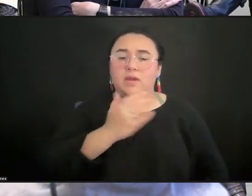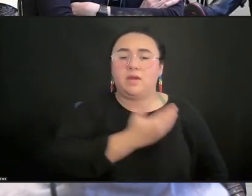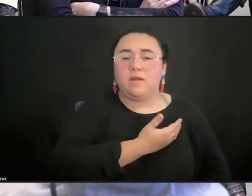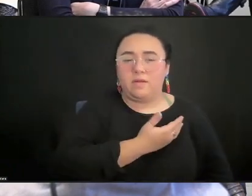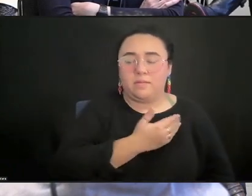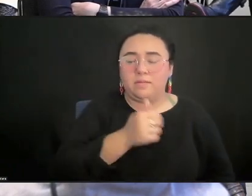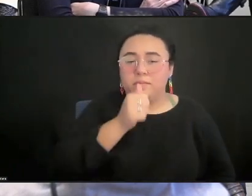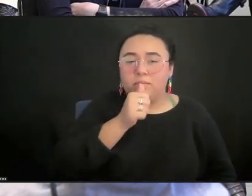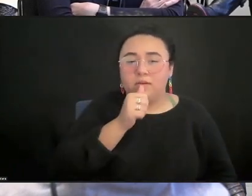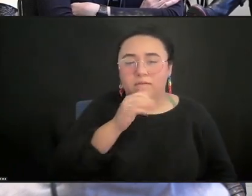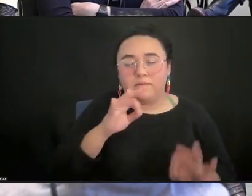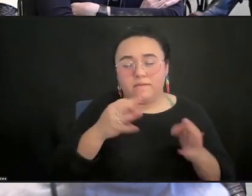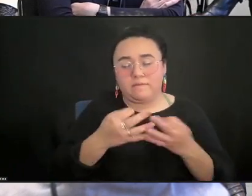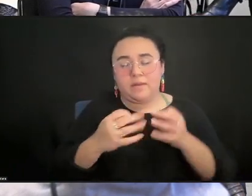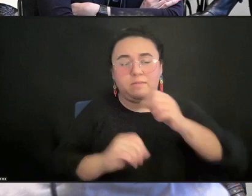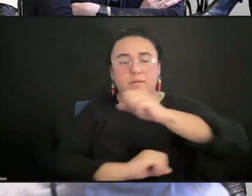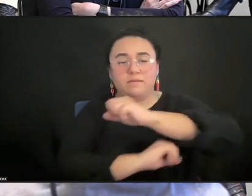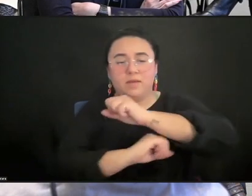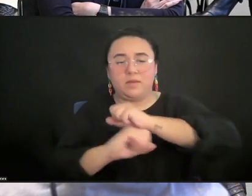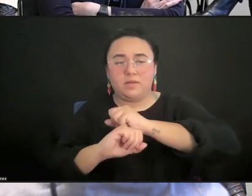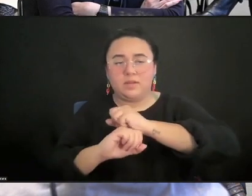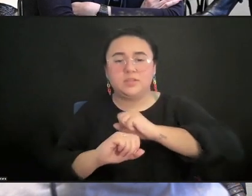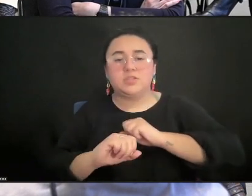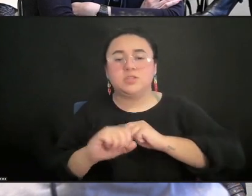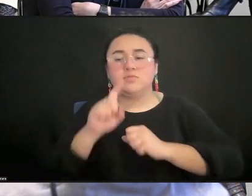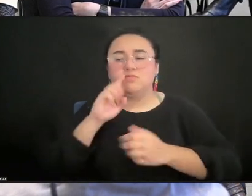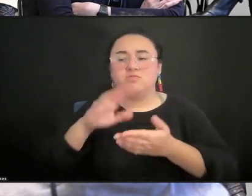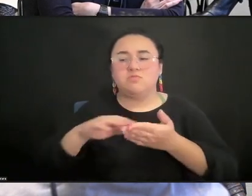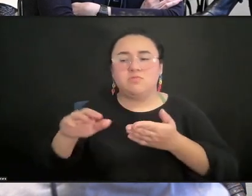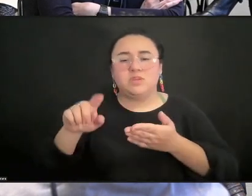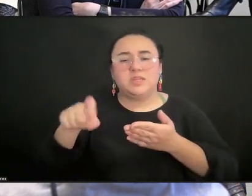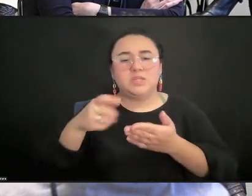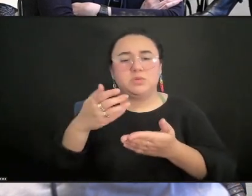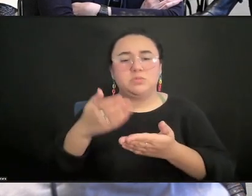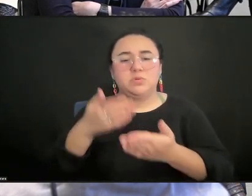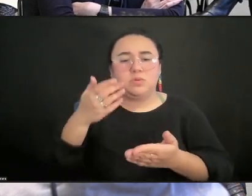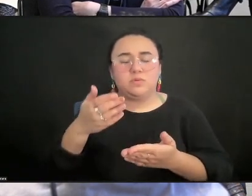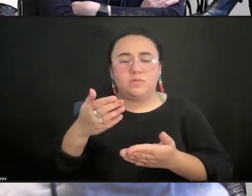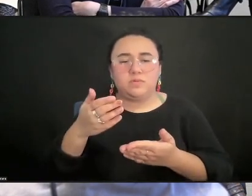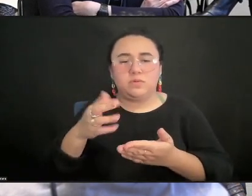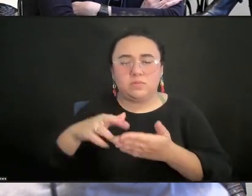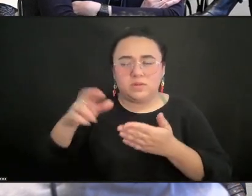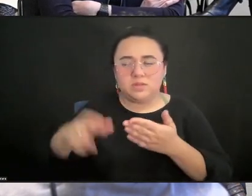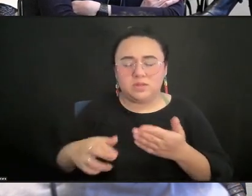family foundations excuse the need to prove outcomes. What?